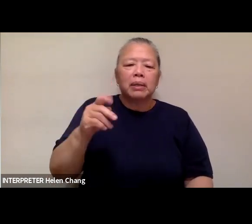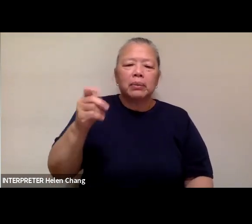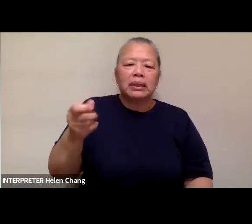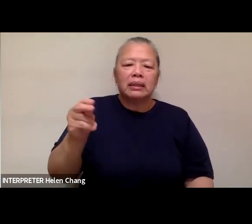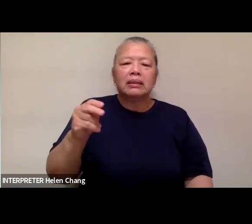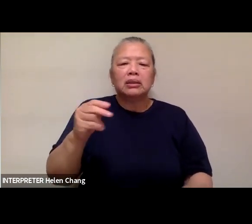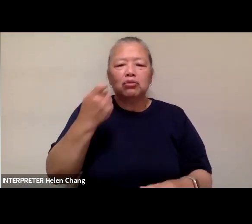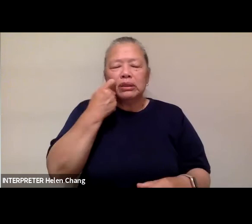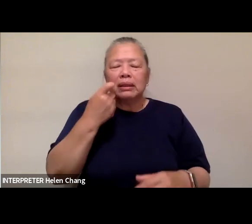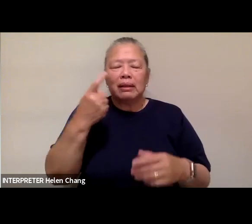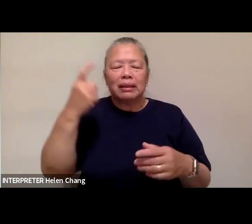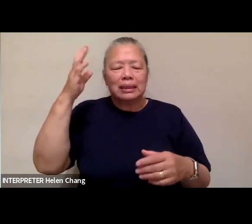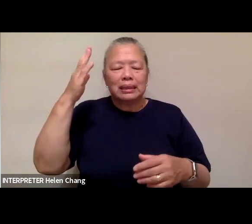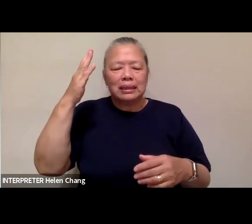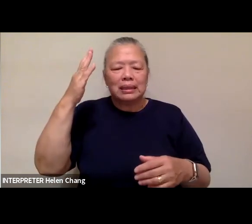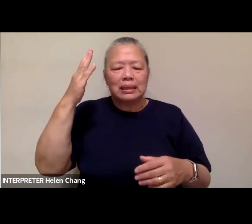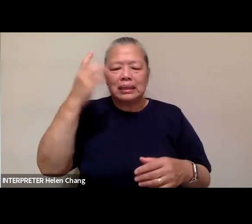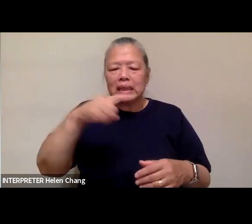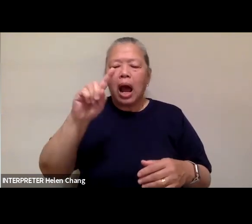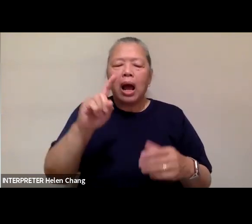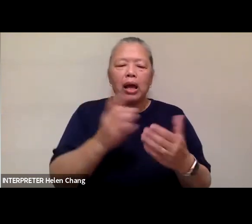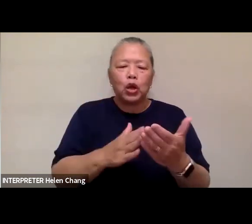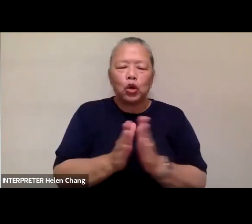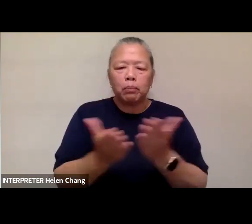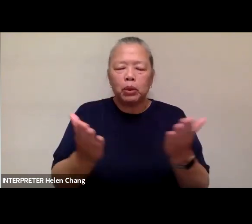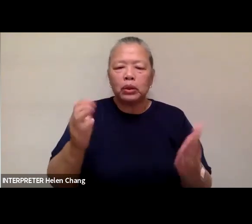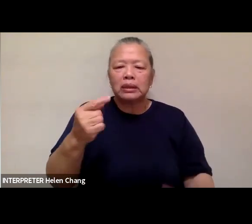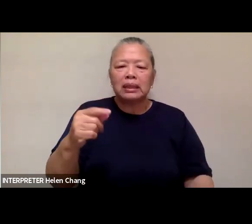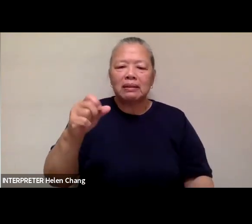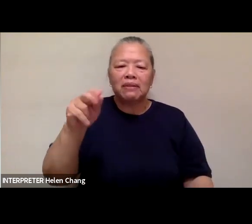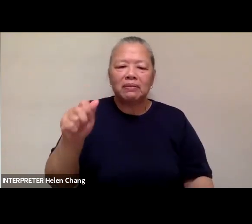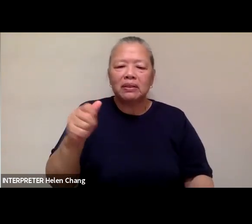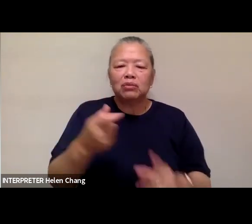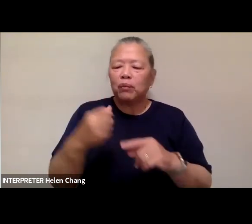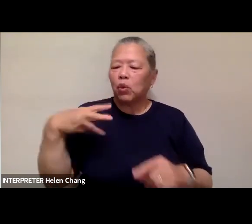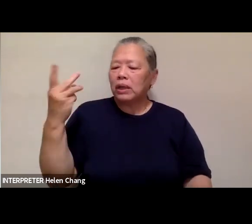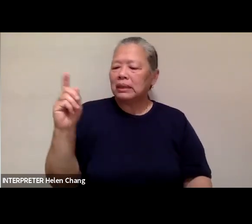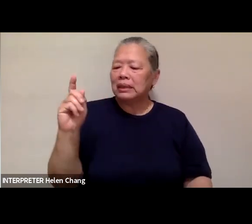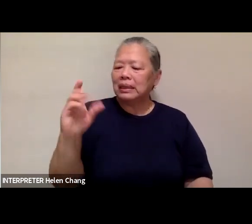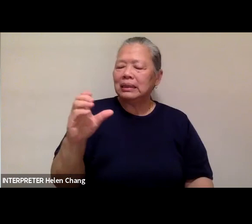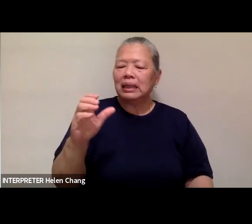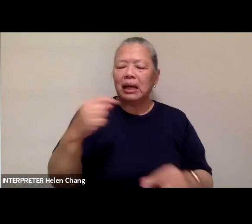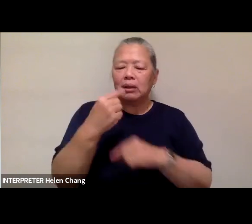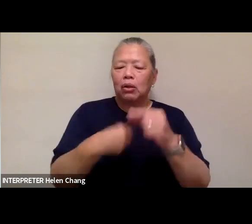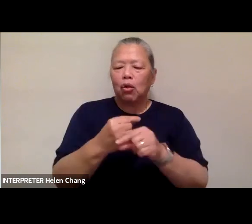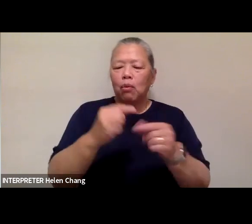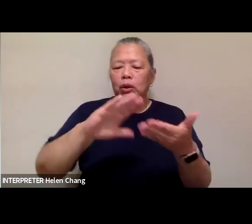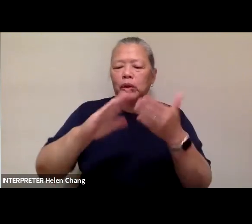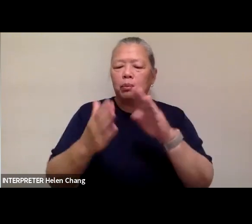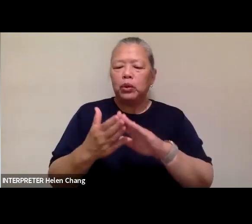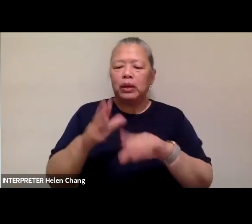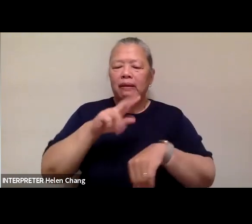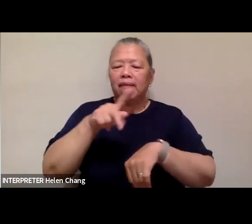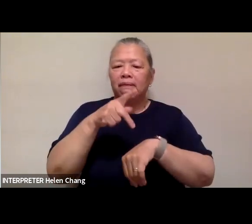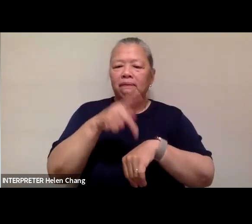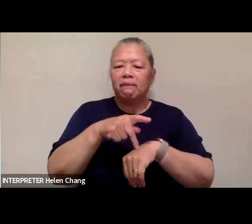and Genevieve Villamora is from our, uh, Washington DC and global community of Filipino